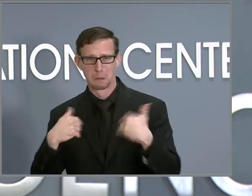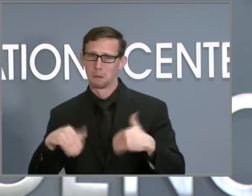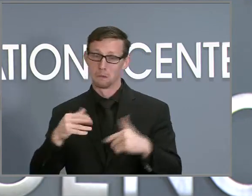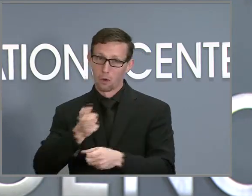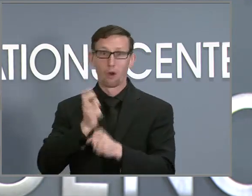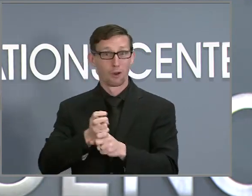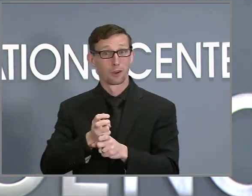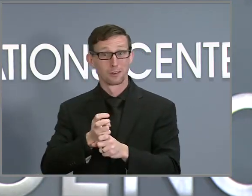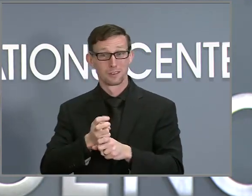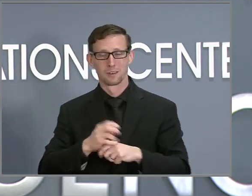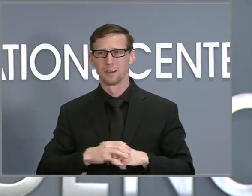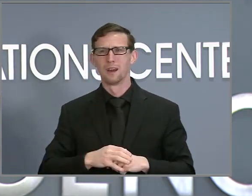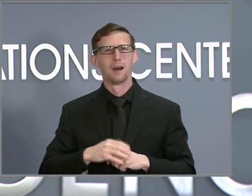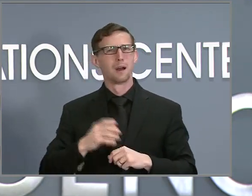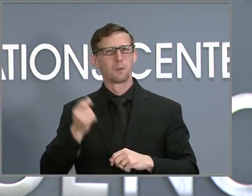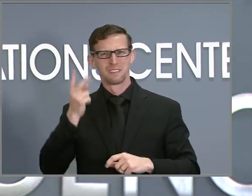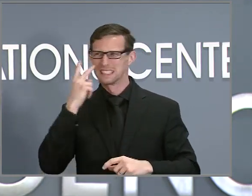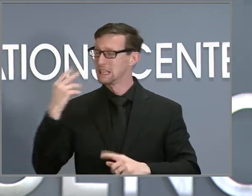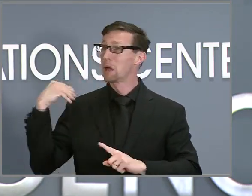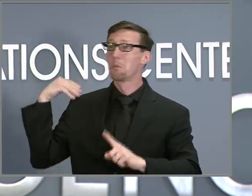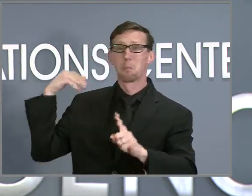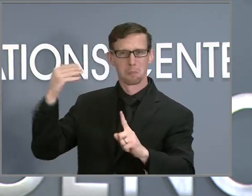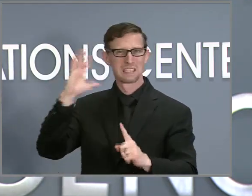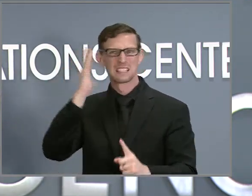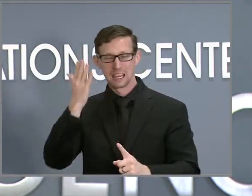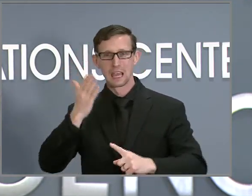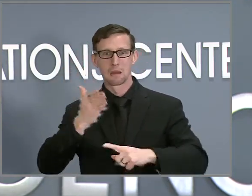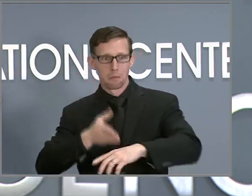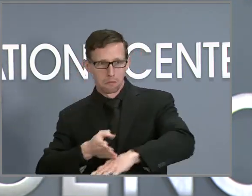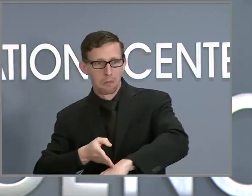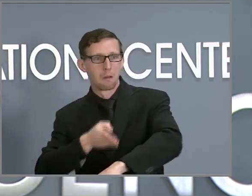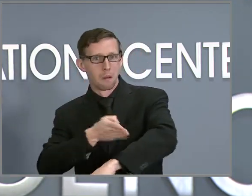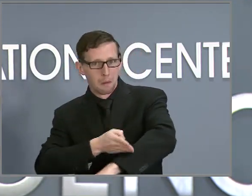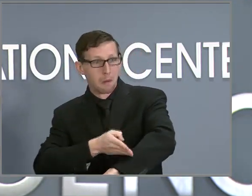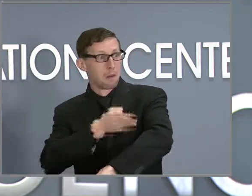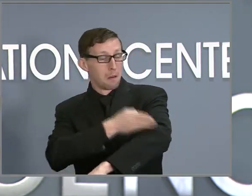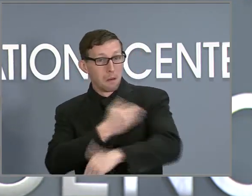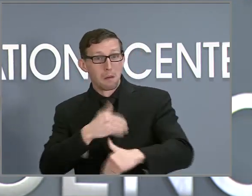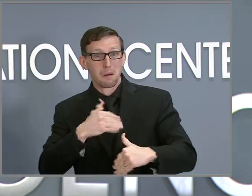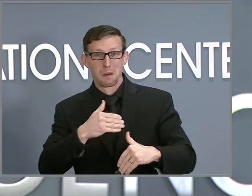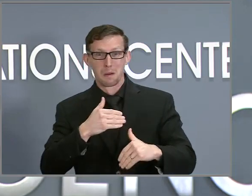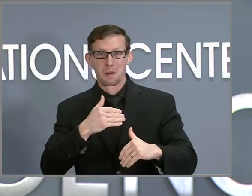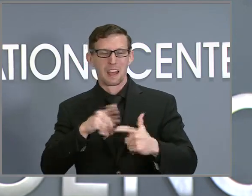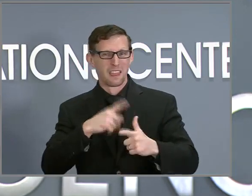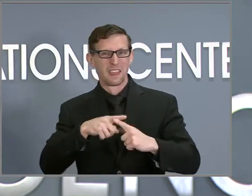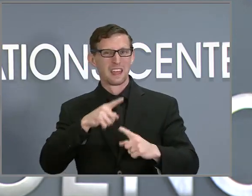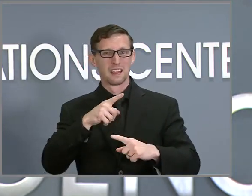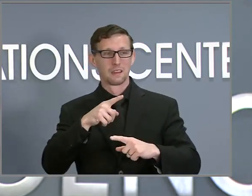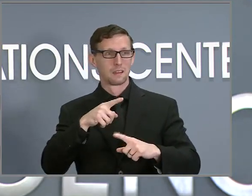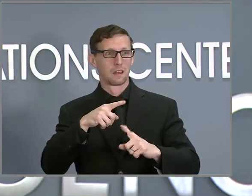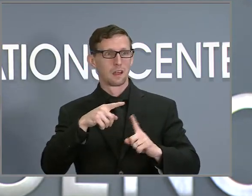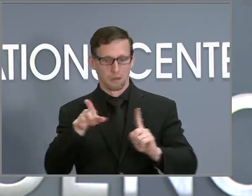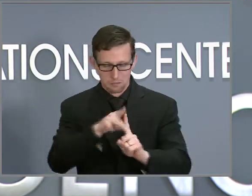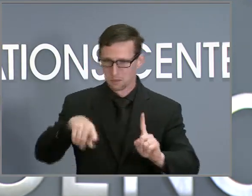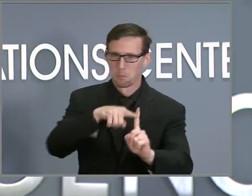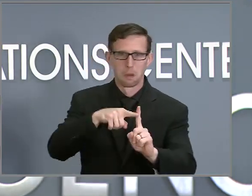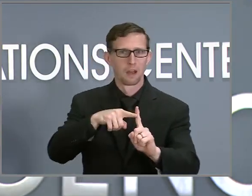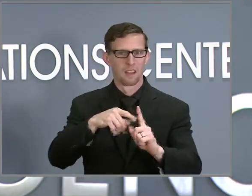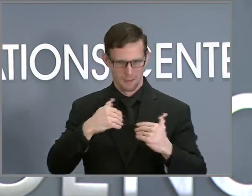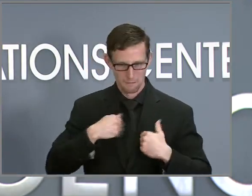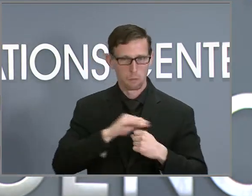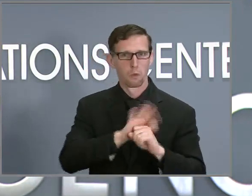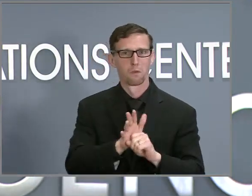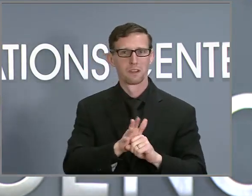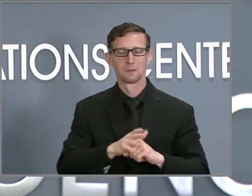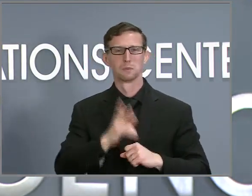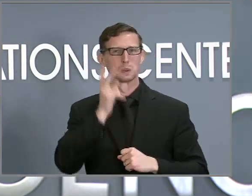so much progress against this virus, it's been stressful and sometimes scary for people to test positive or see coworkers,